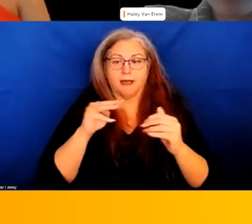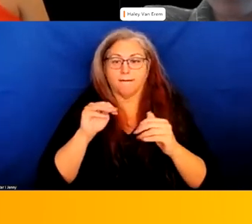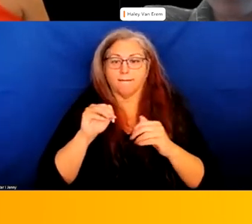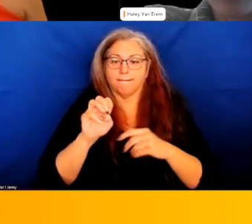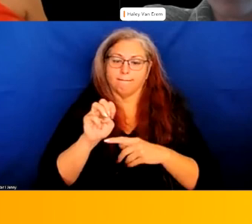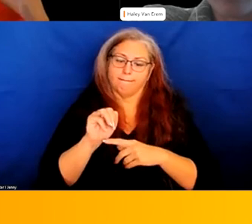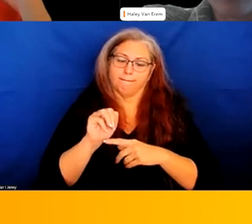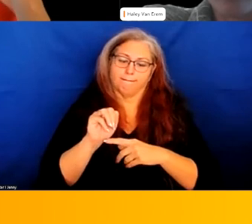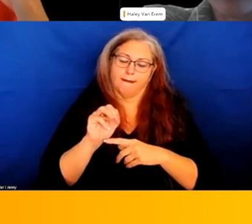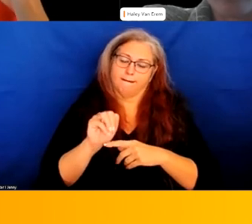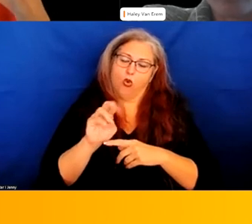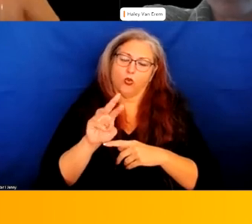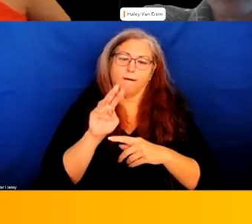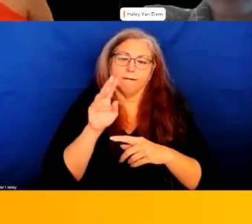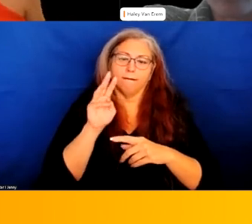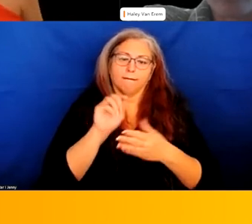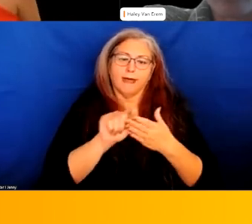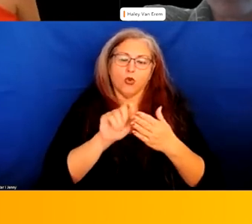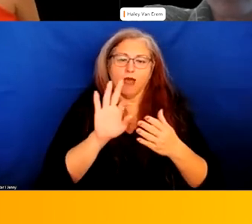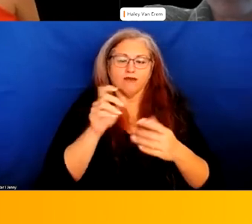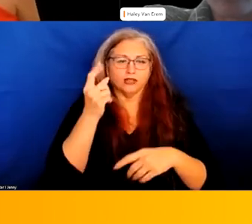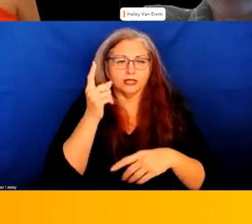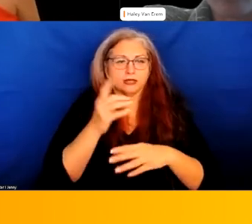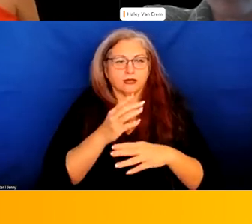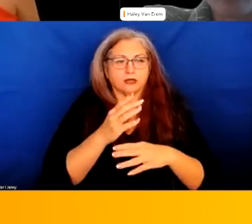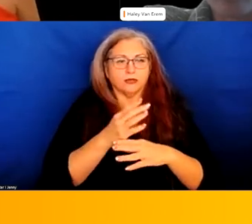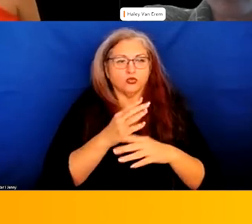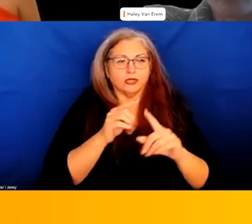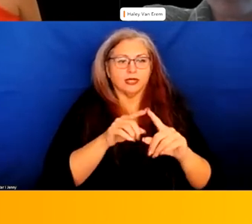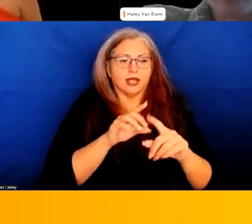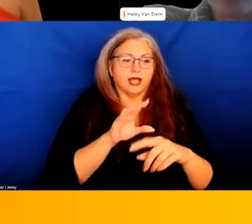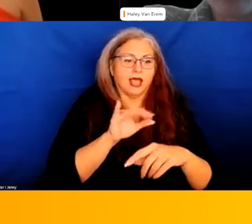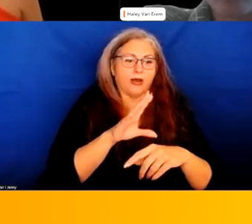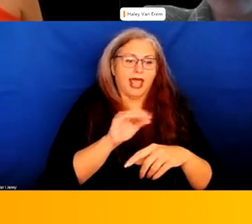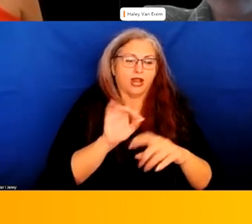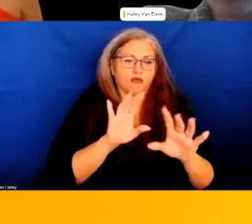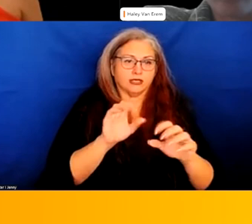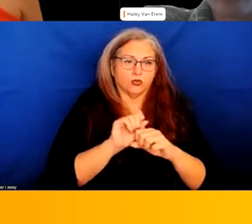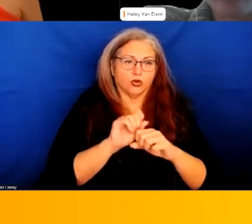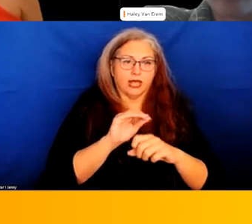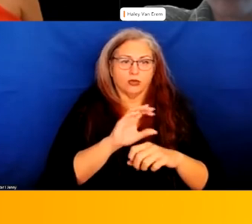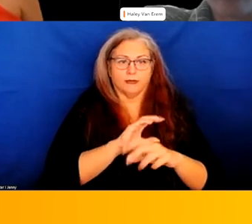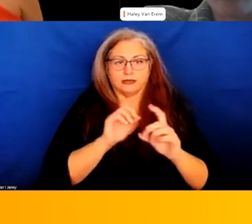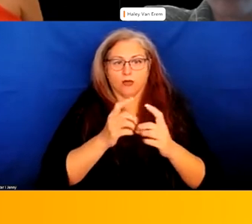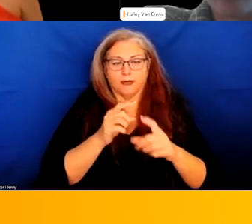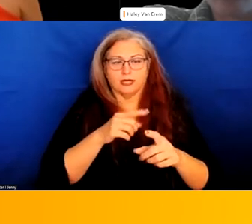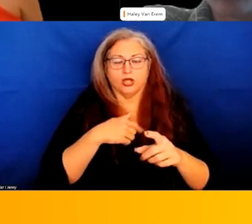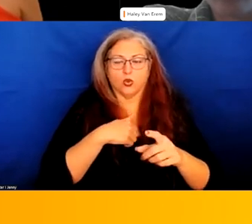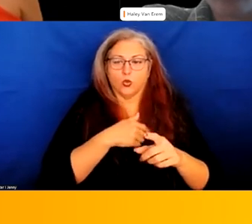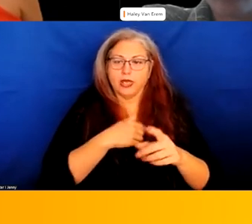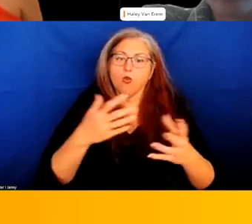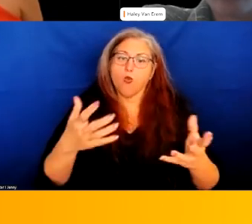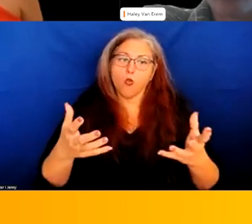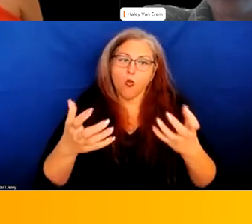understanding uh between our um county crisis workers and our police department that said we want